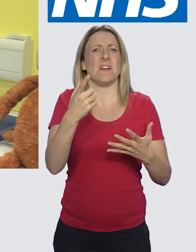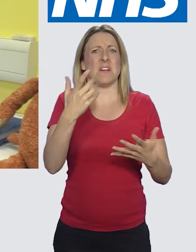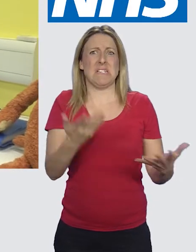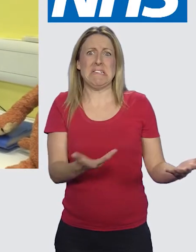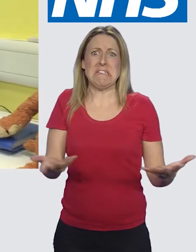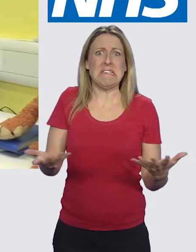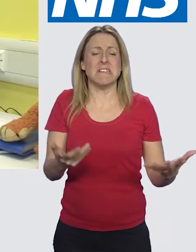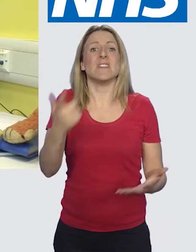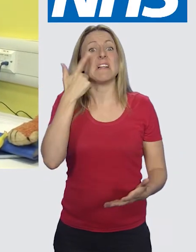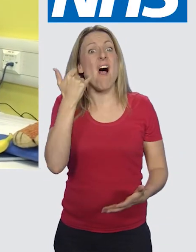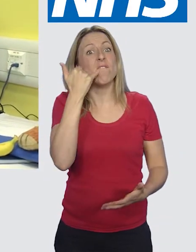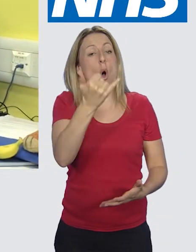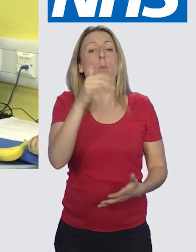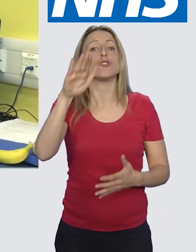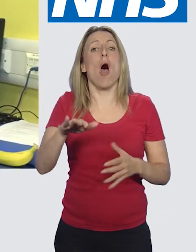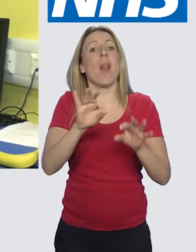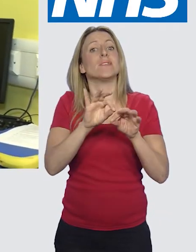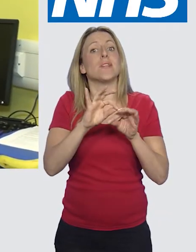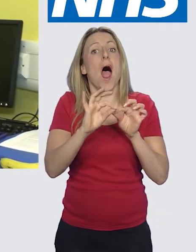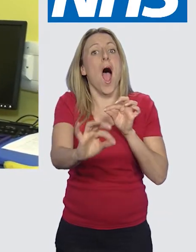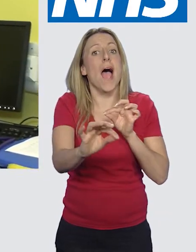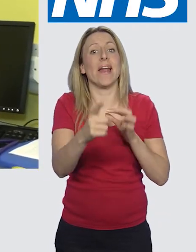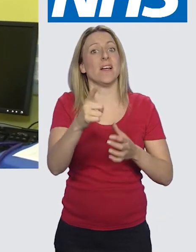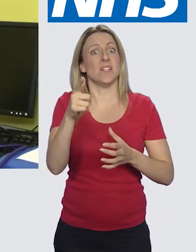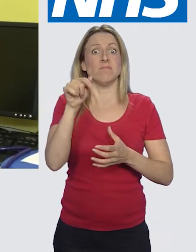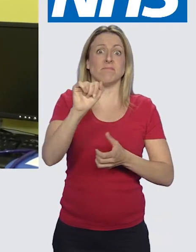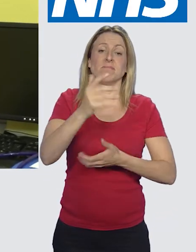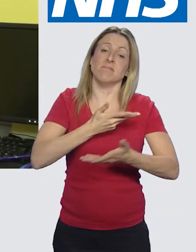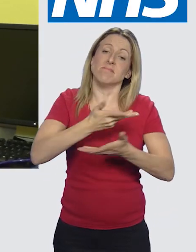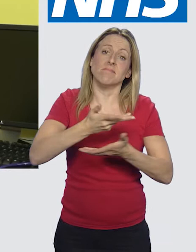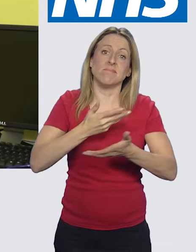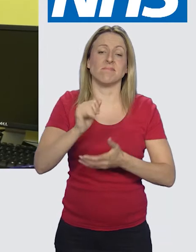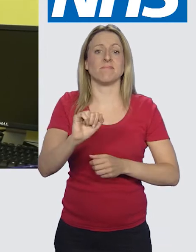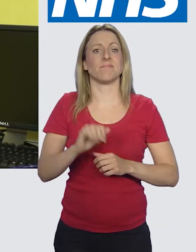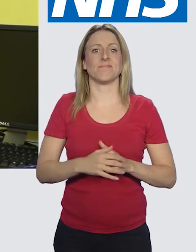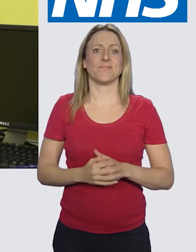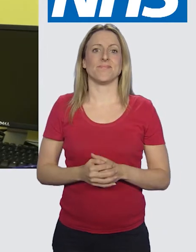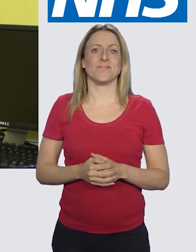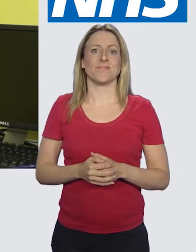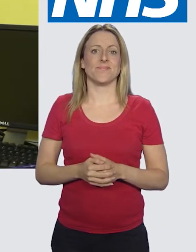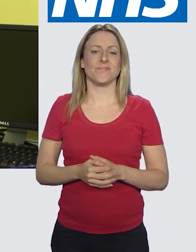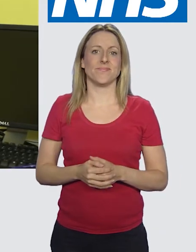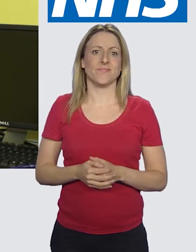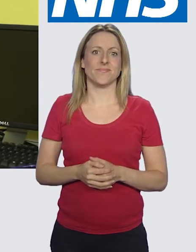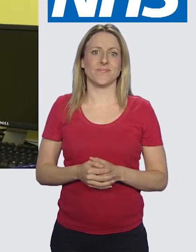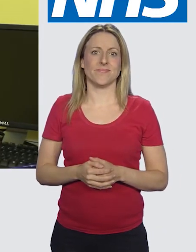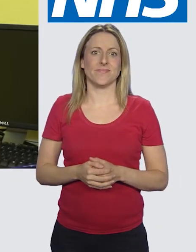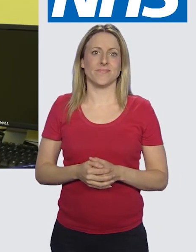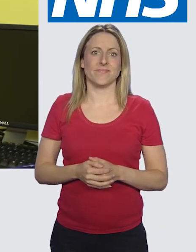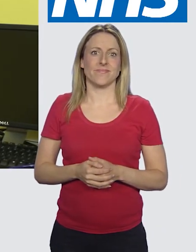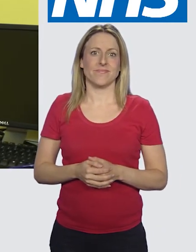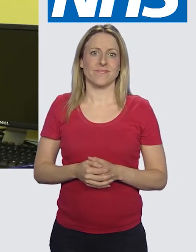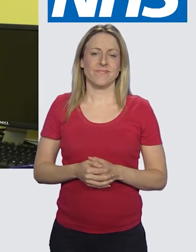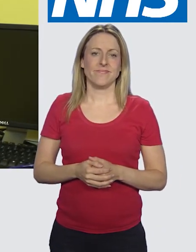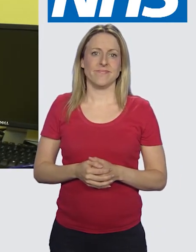might be somebody in your family, but if you really feel there's nobody that you can talk to, Childline is available and there's always somebody at the end of the